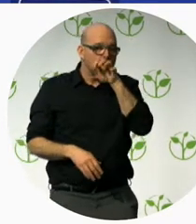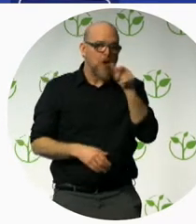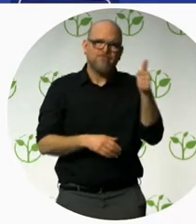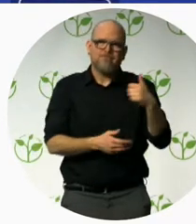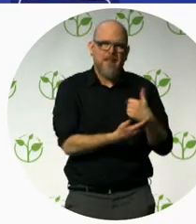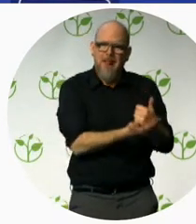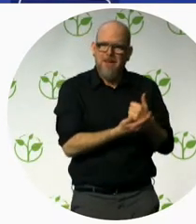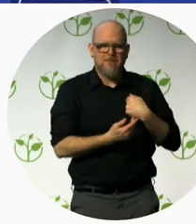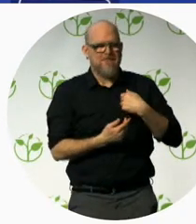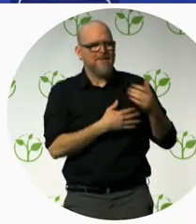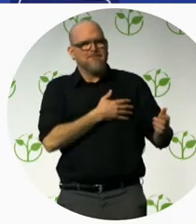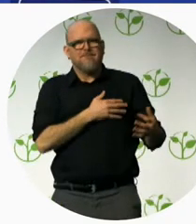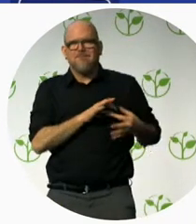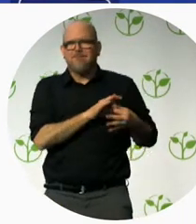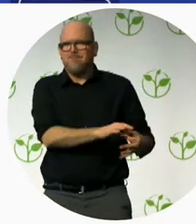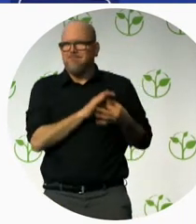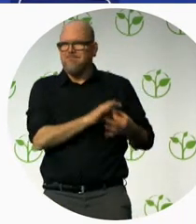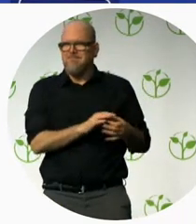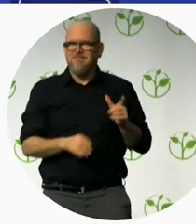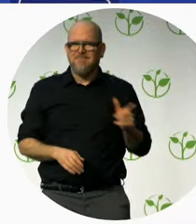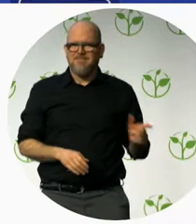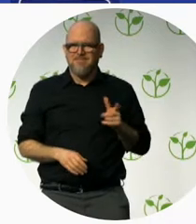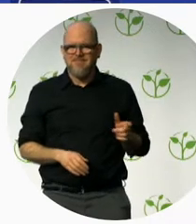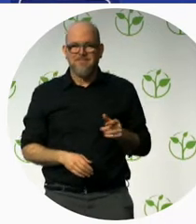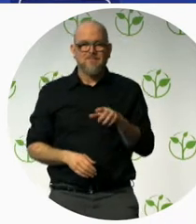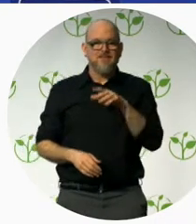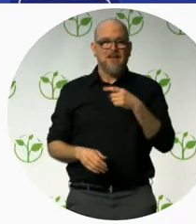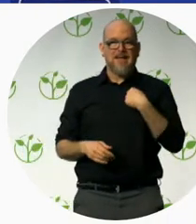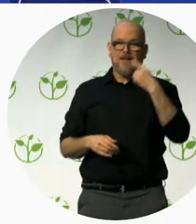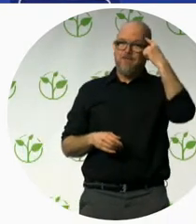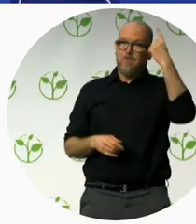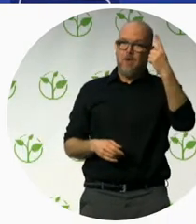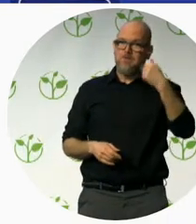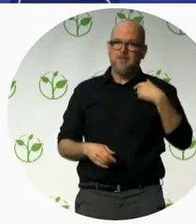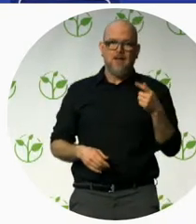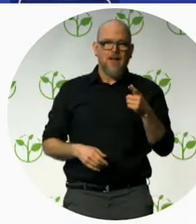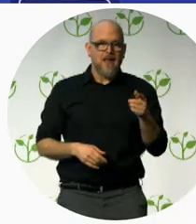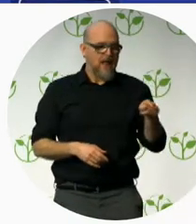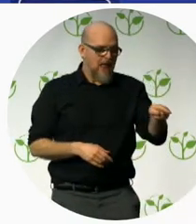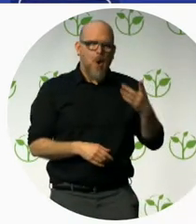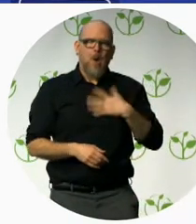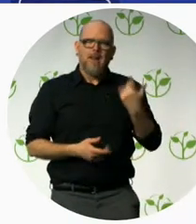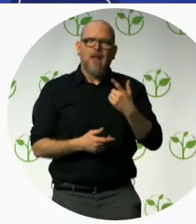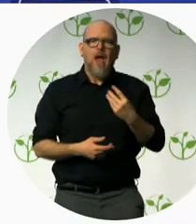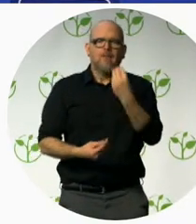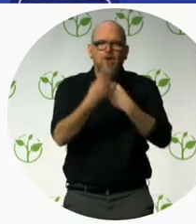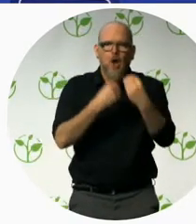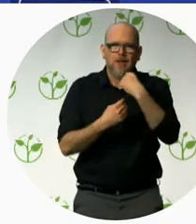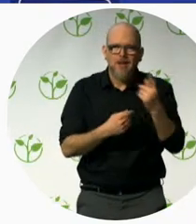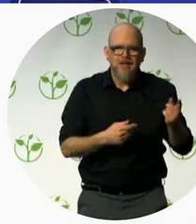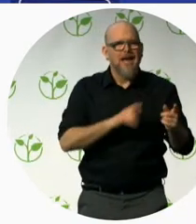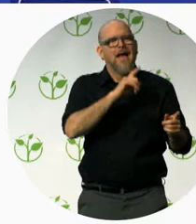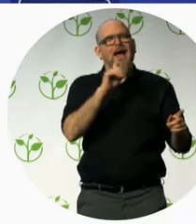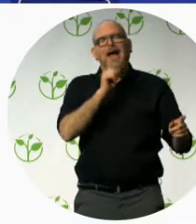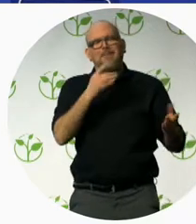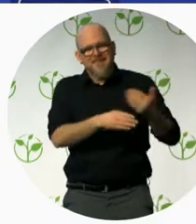last dog know that so fast I get off bed, she get breakfast. But this dog just jump up and start sleeping. So, but she's